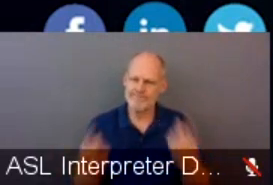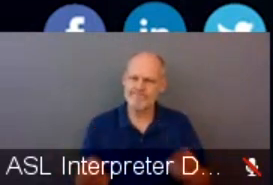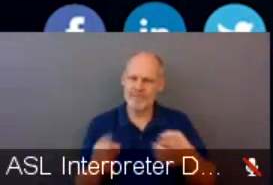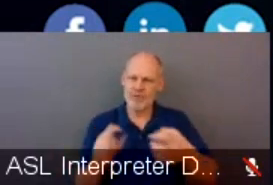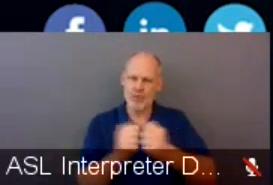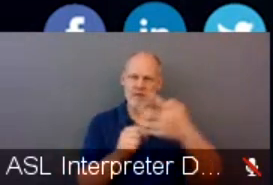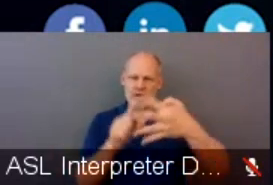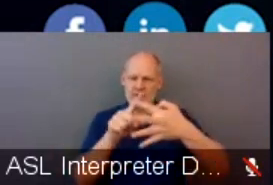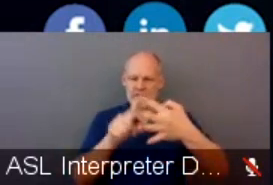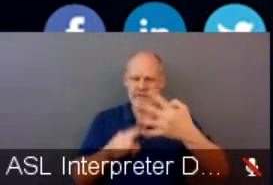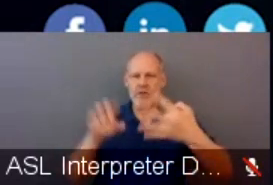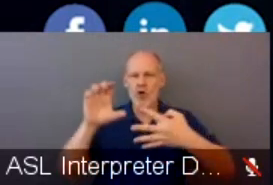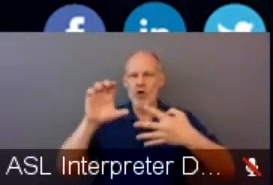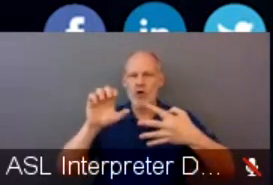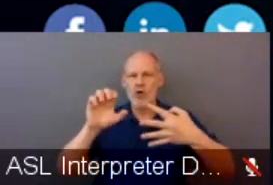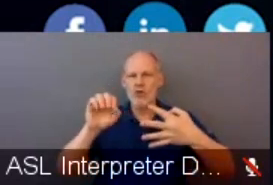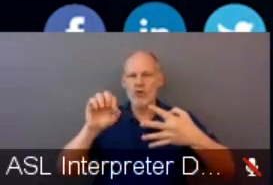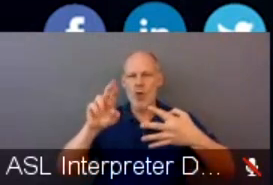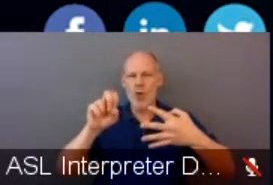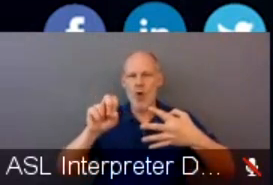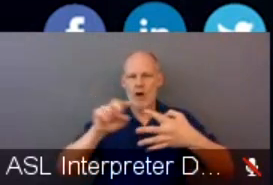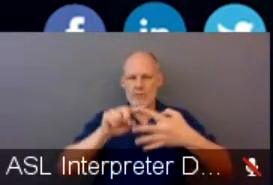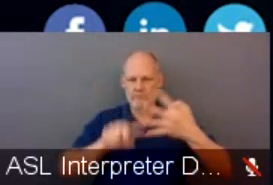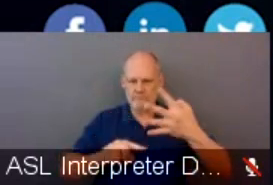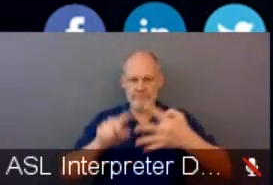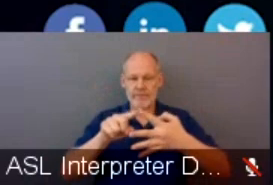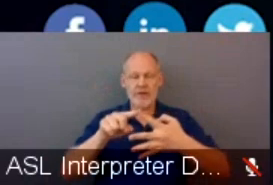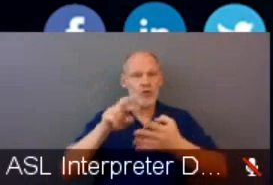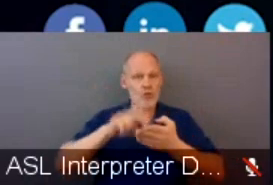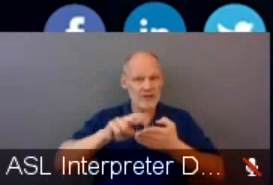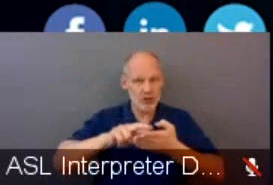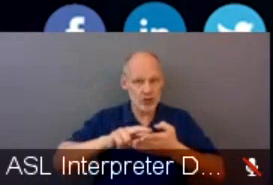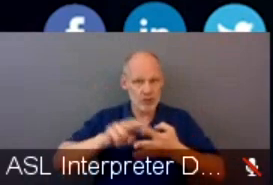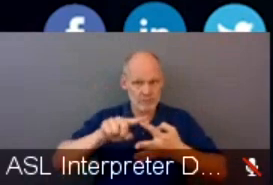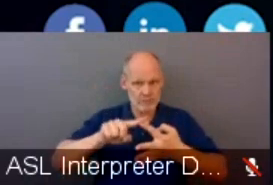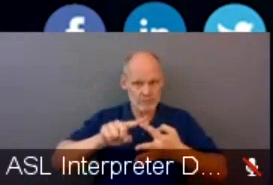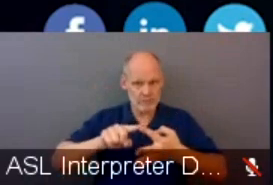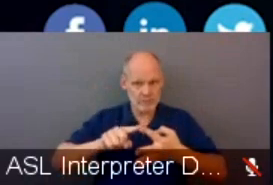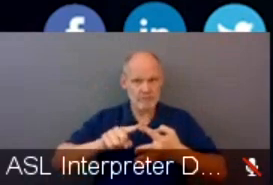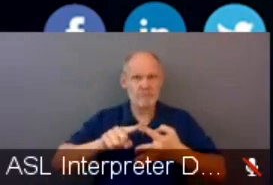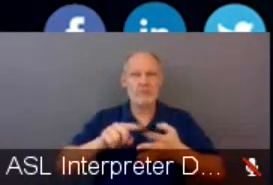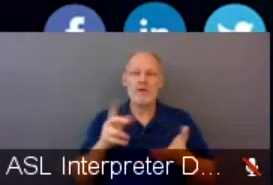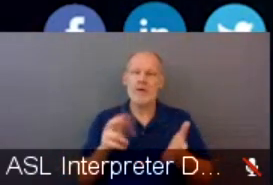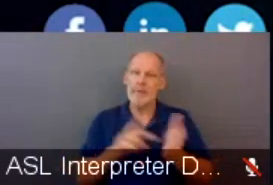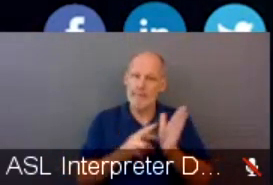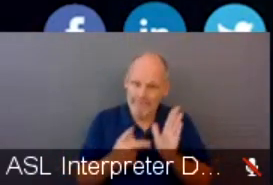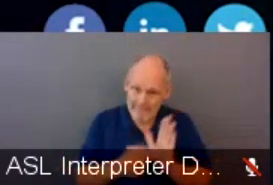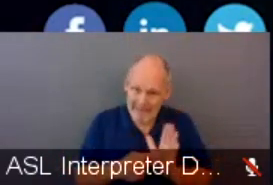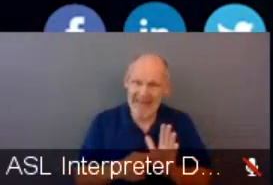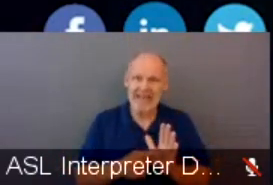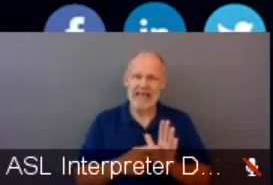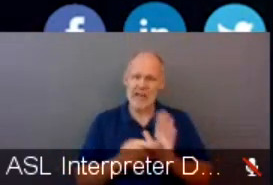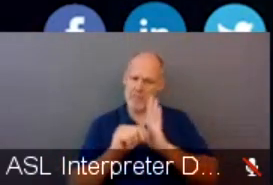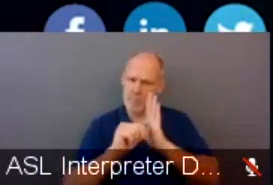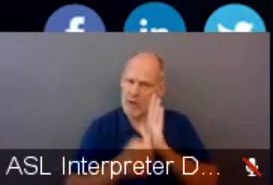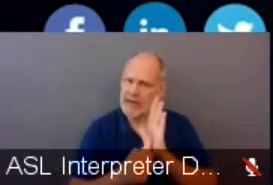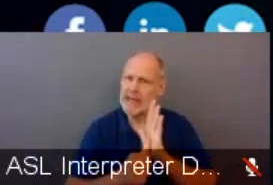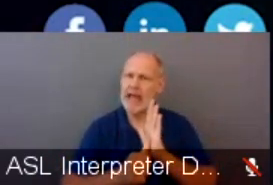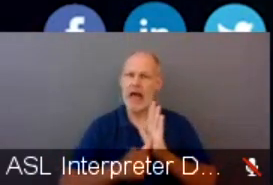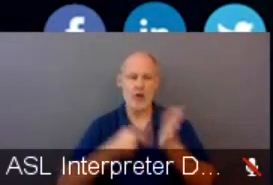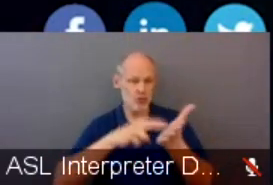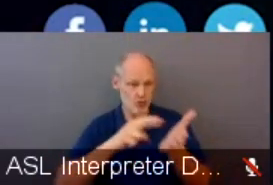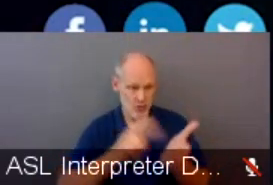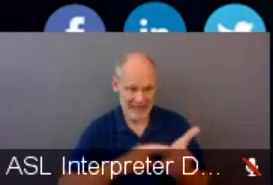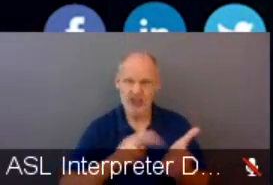They involve research, bringing disparities research to the center of our discussion,